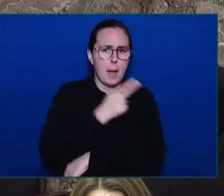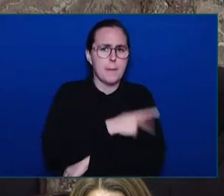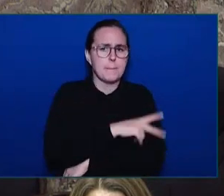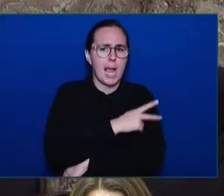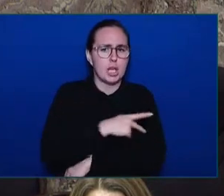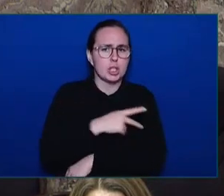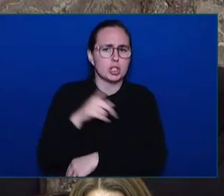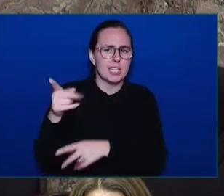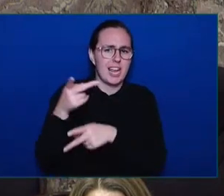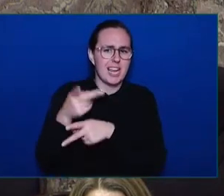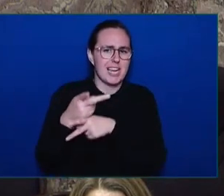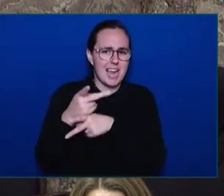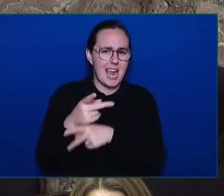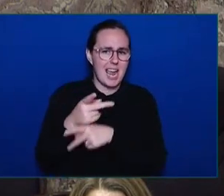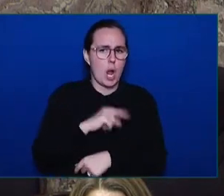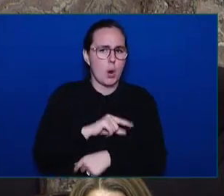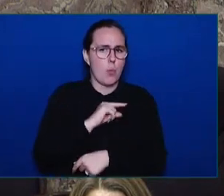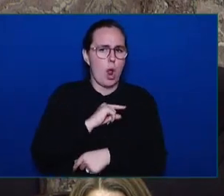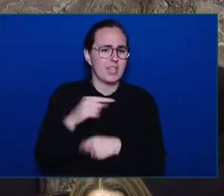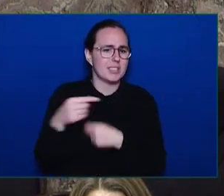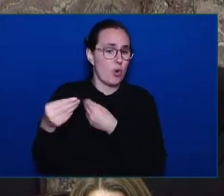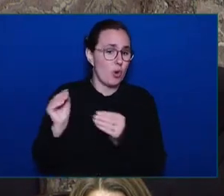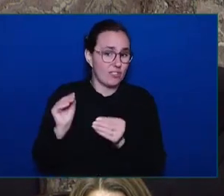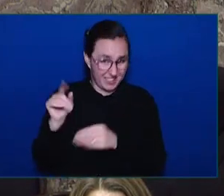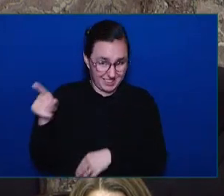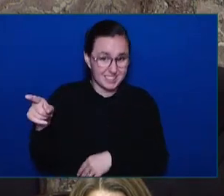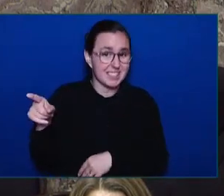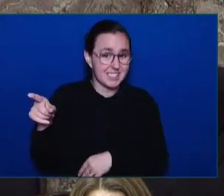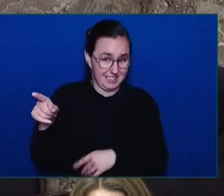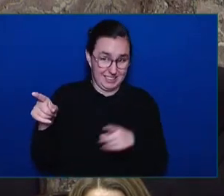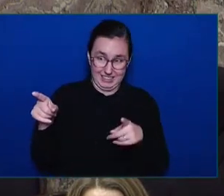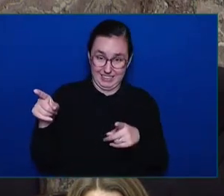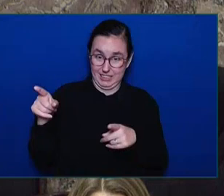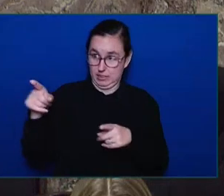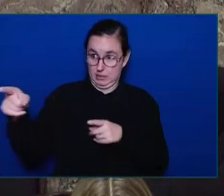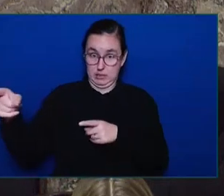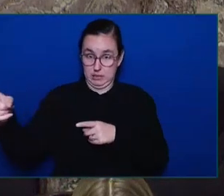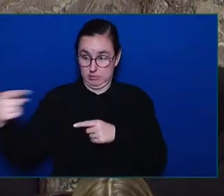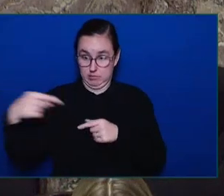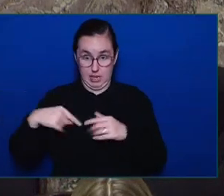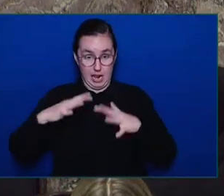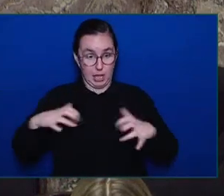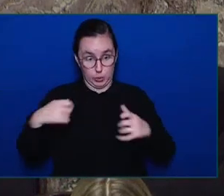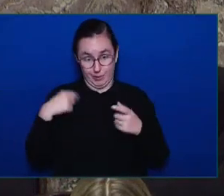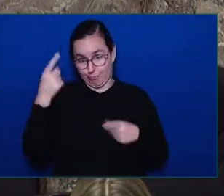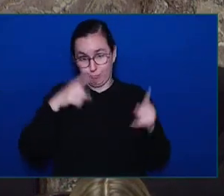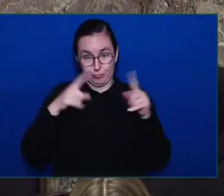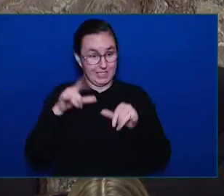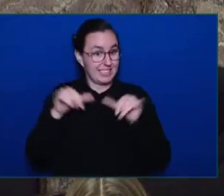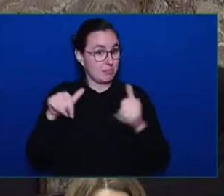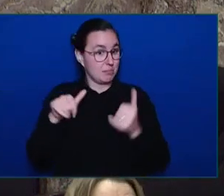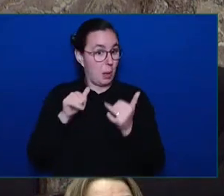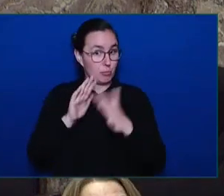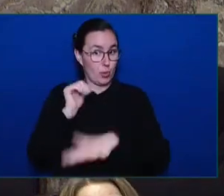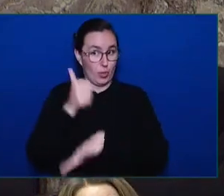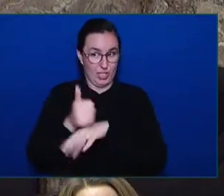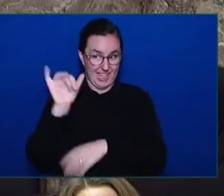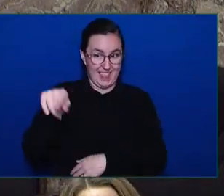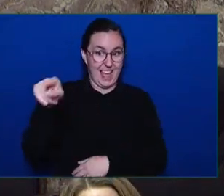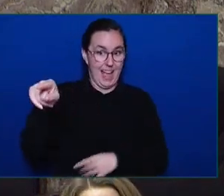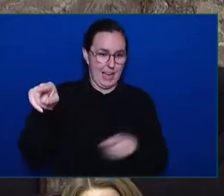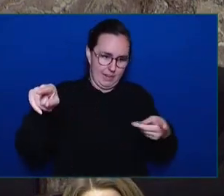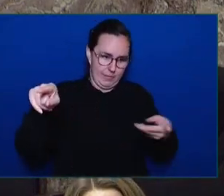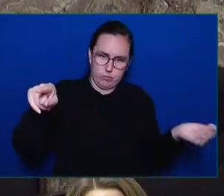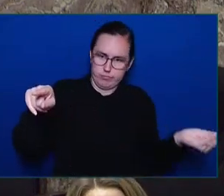system that we set up together as a legislature to do that in order to give people voice and to ensure that their voices are heard and that change is brought.